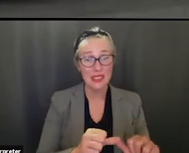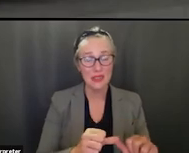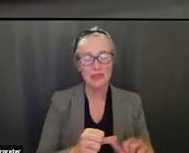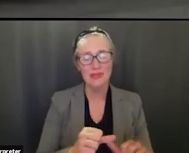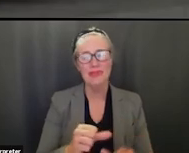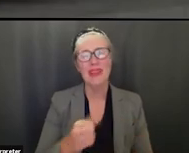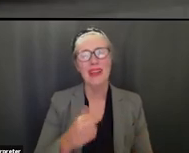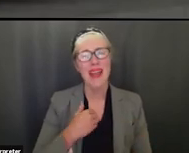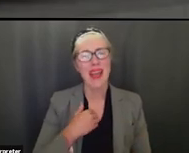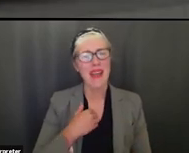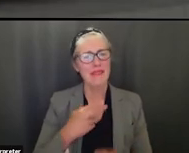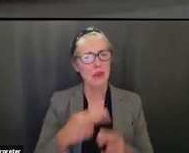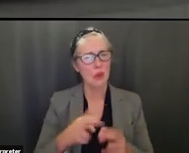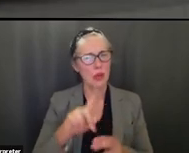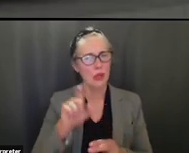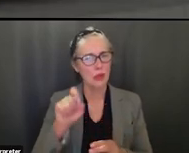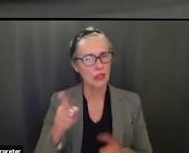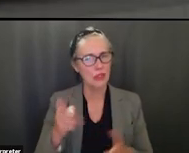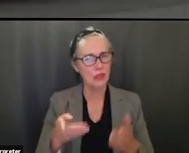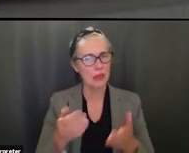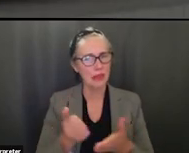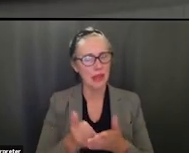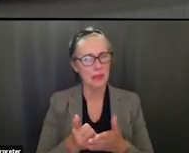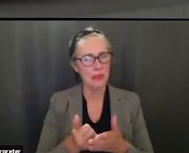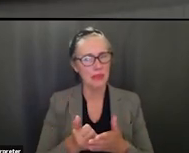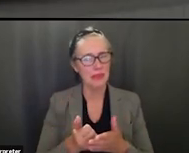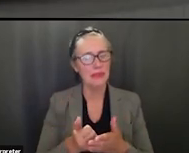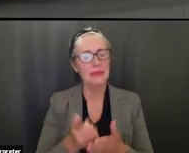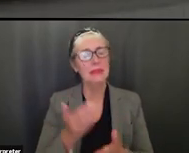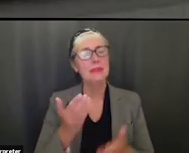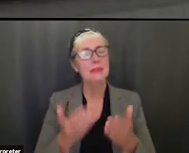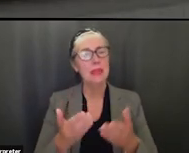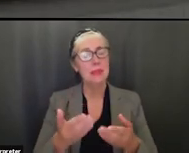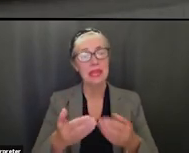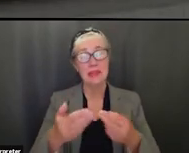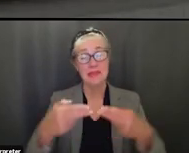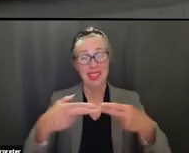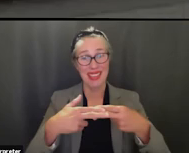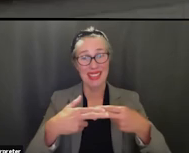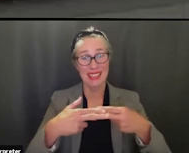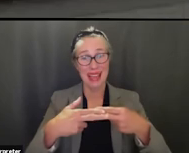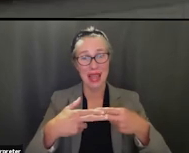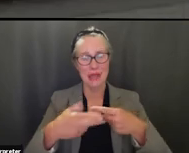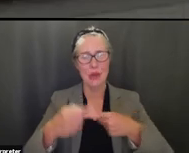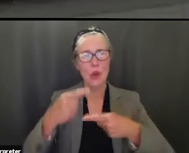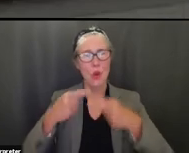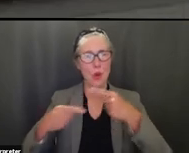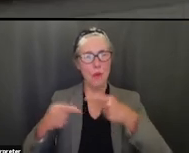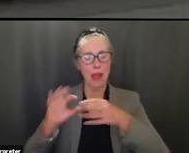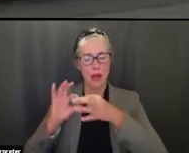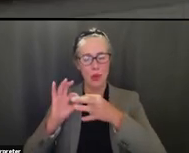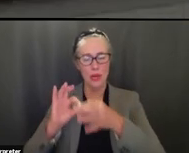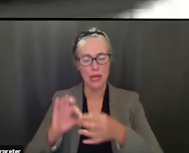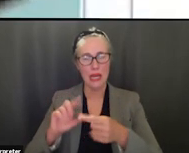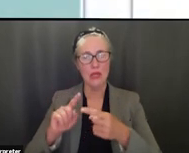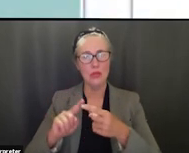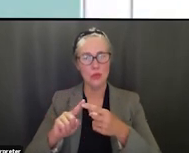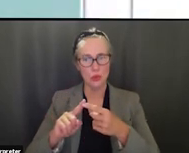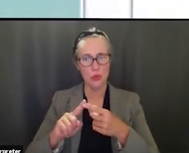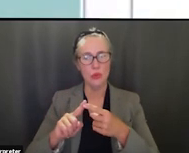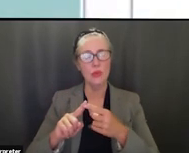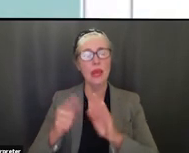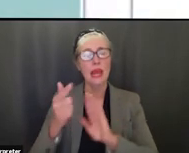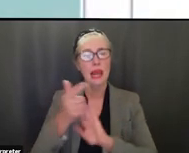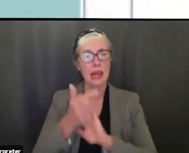first of all i wonder if you go back to the slide about um controlled substances i